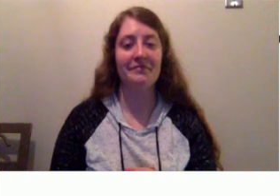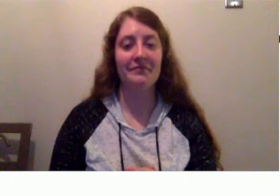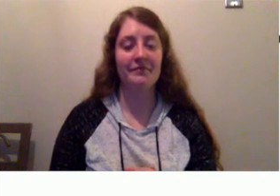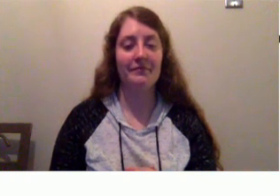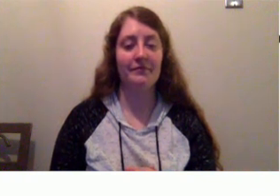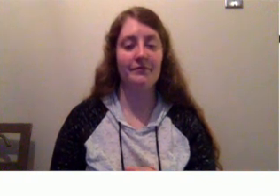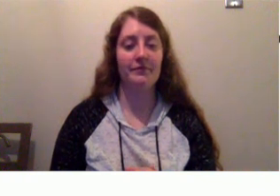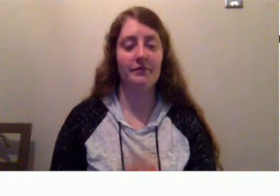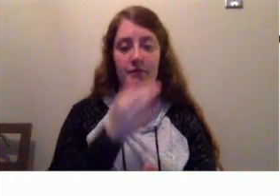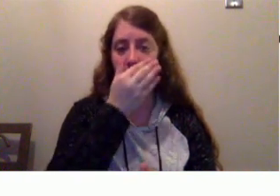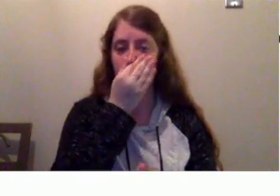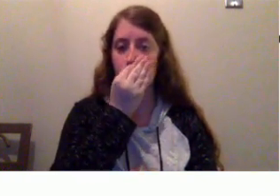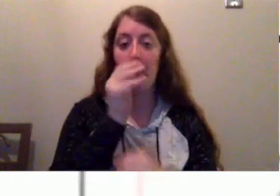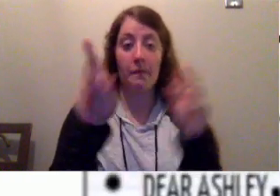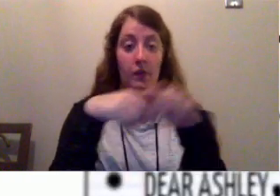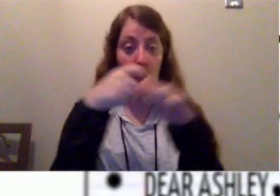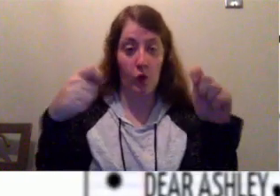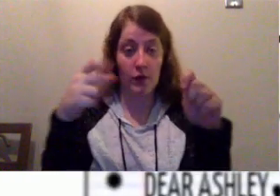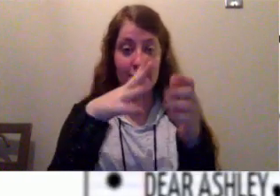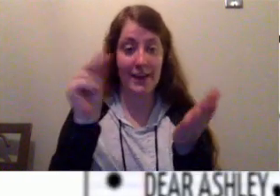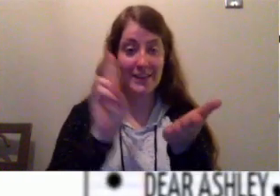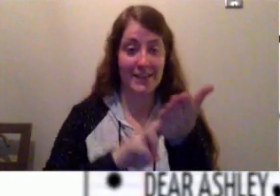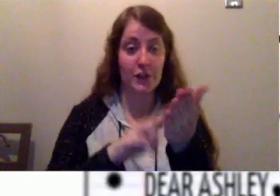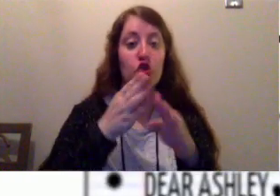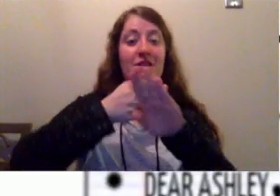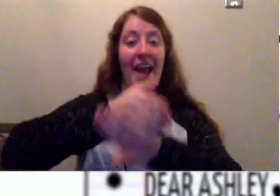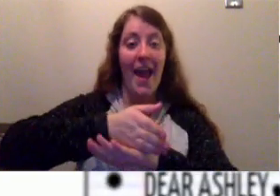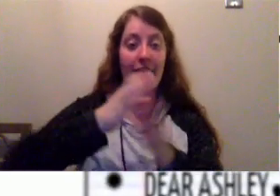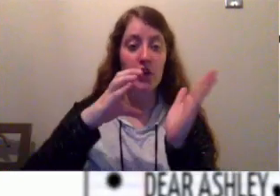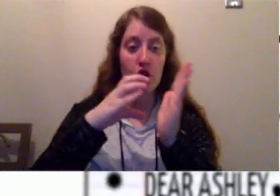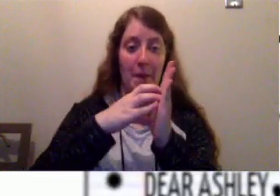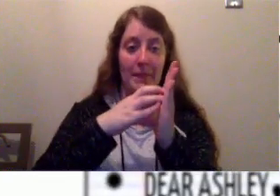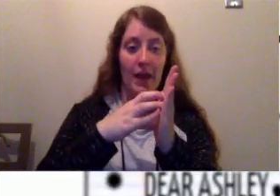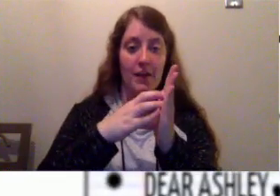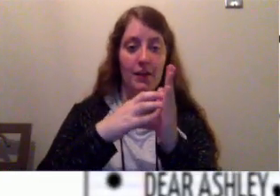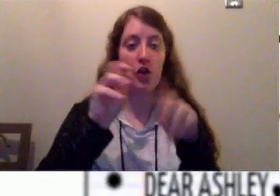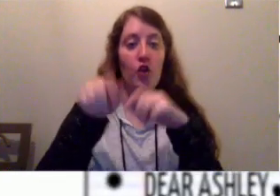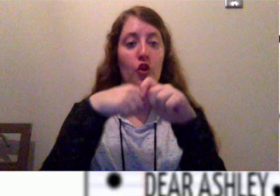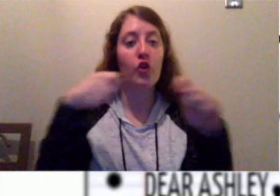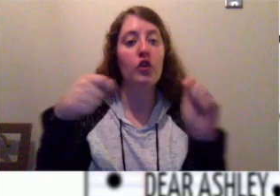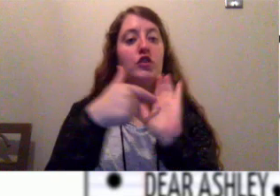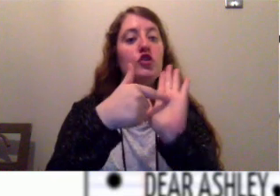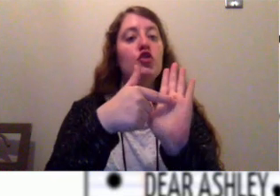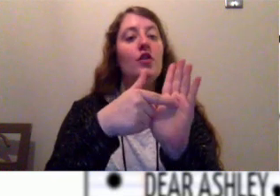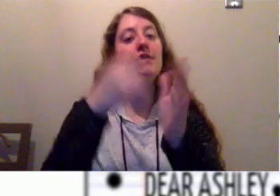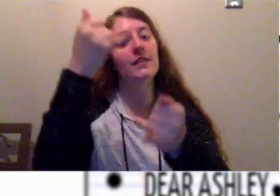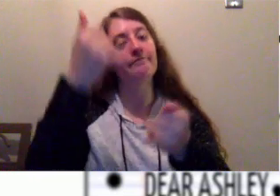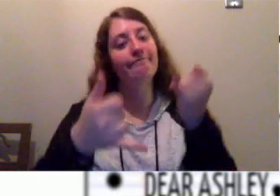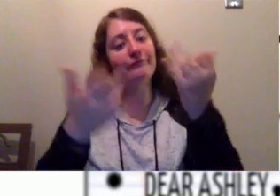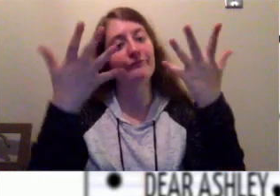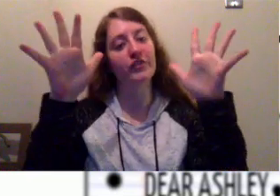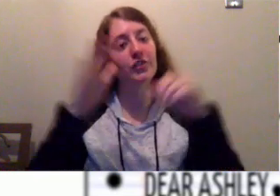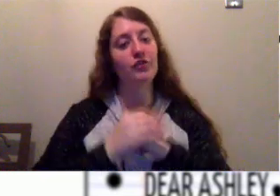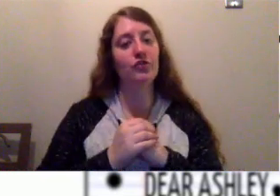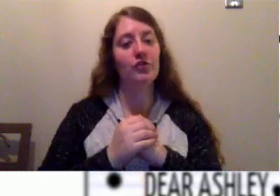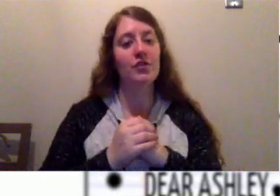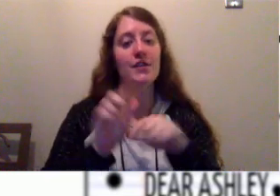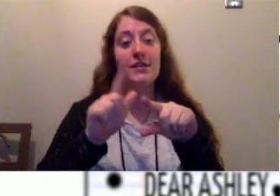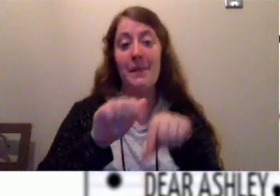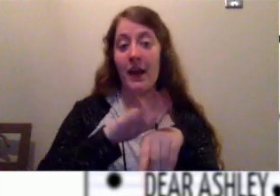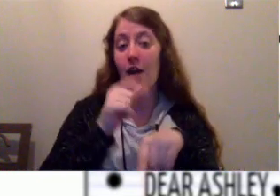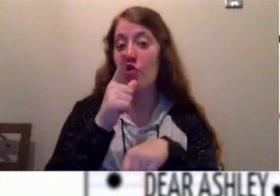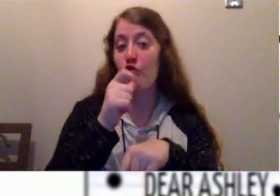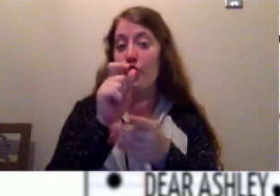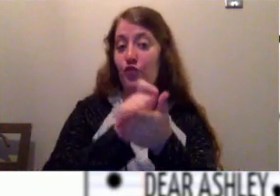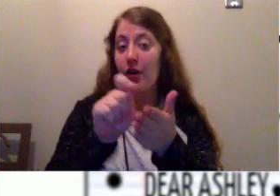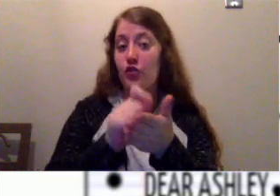The closing and signature come after the body. The closing shows the letter has ended. Depending on who you are writing to, you